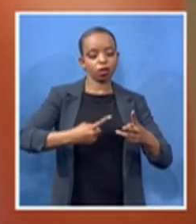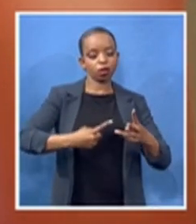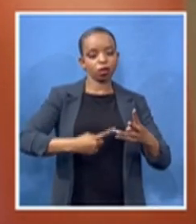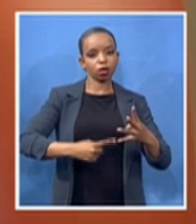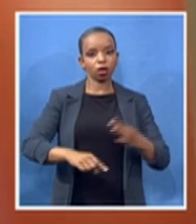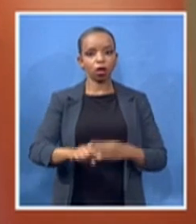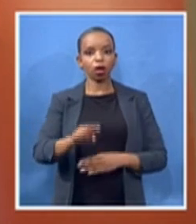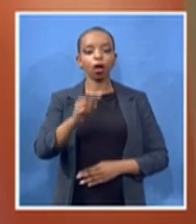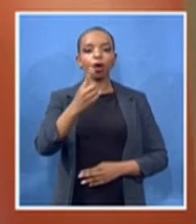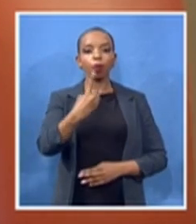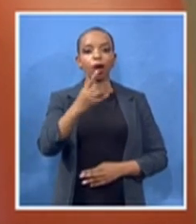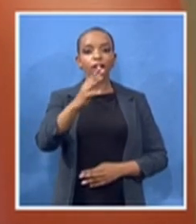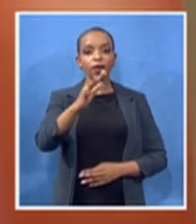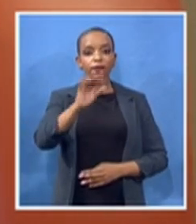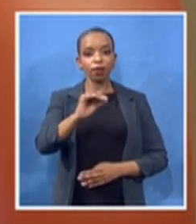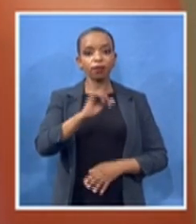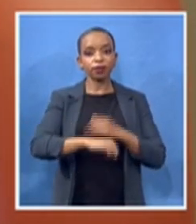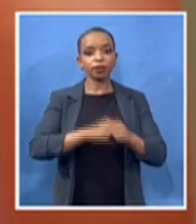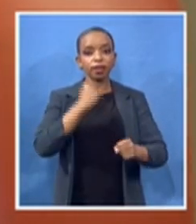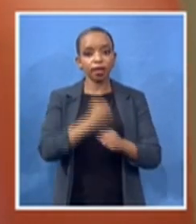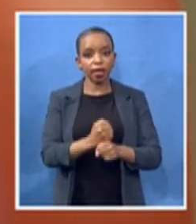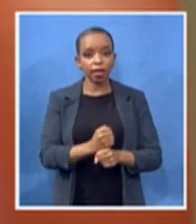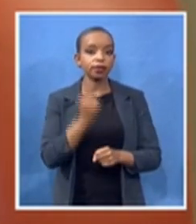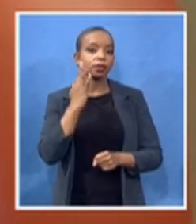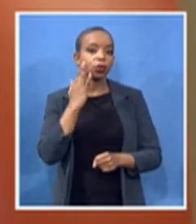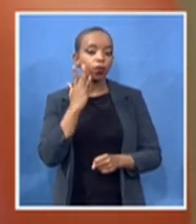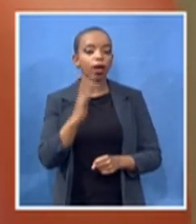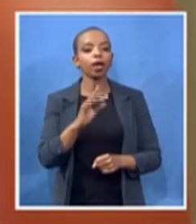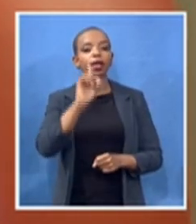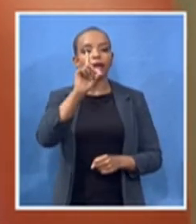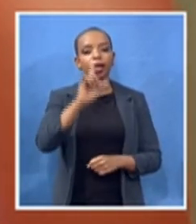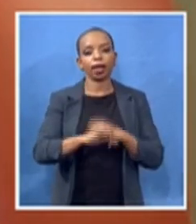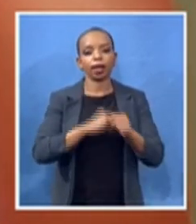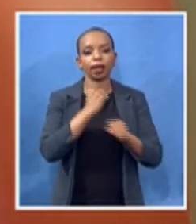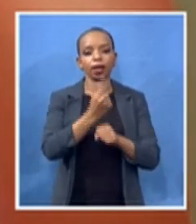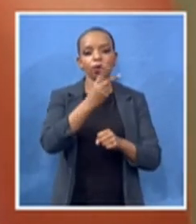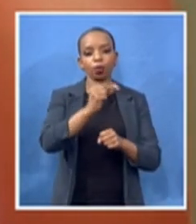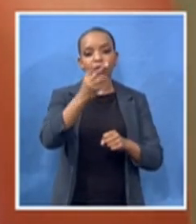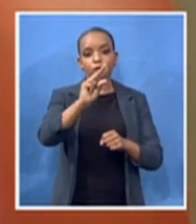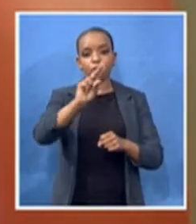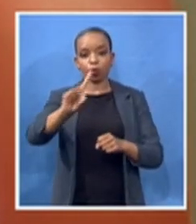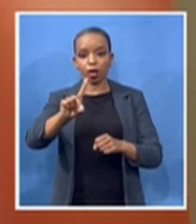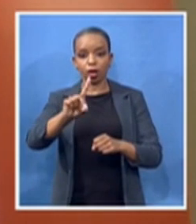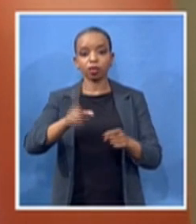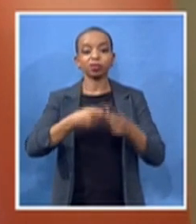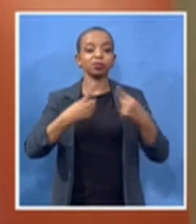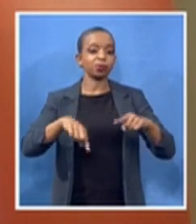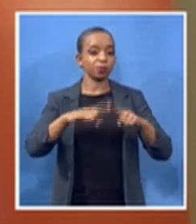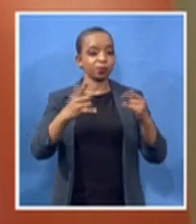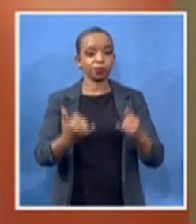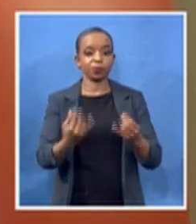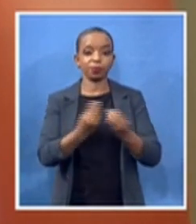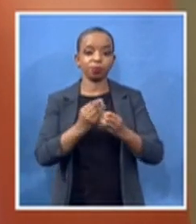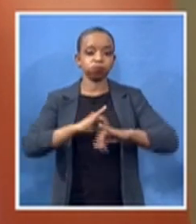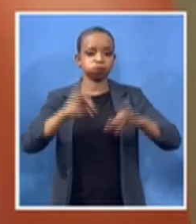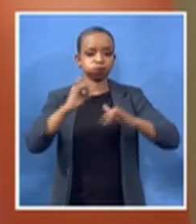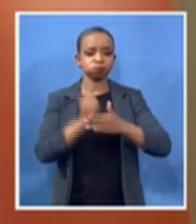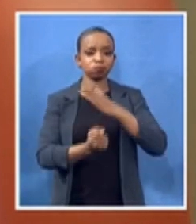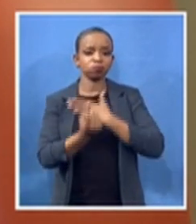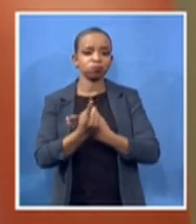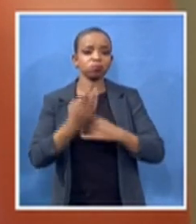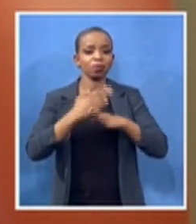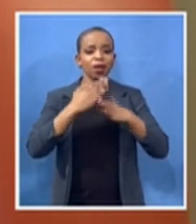pandemic gender-based violence homicide and high levels of unemployment women as we know